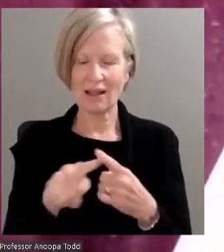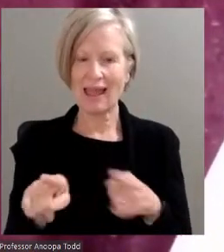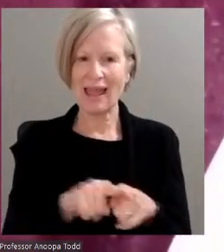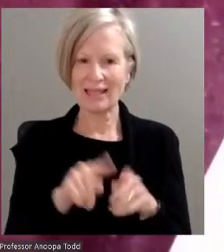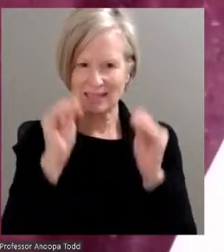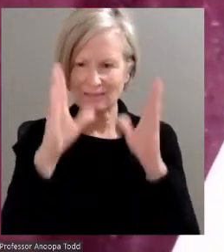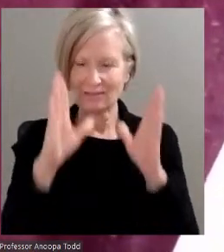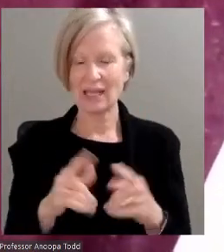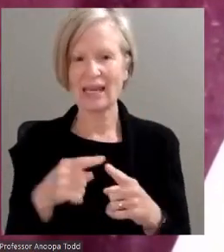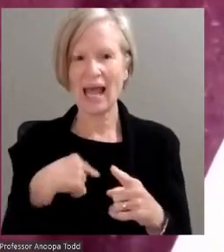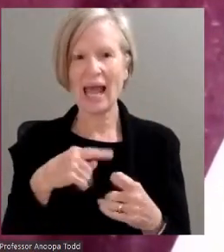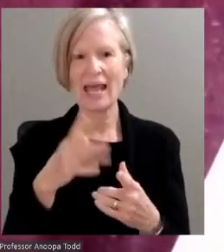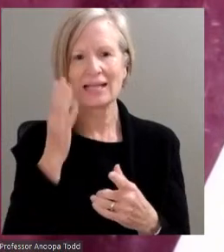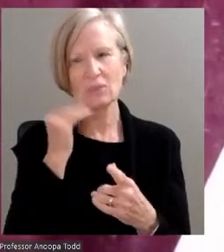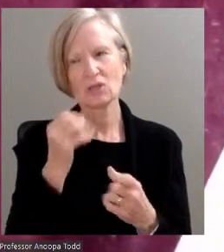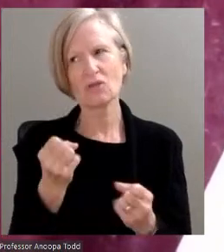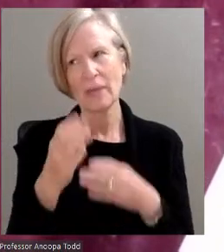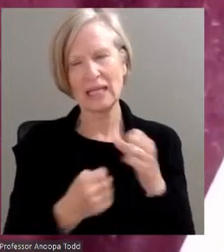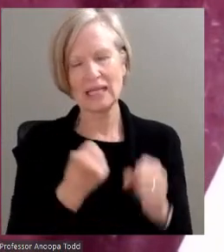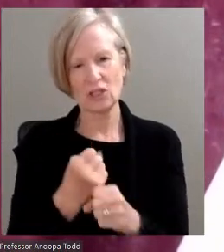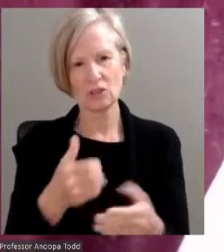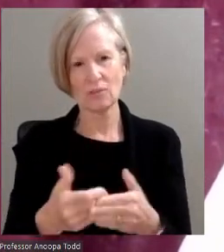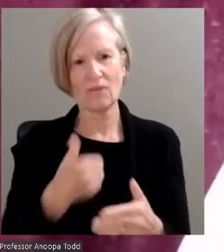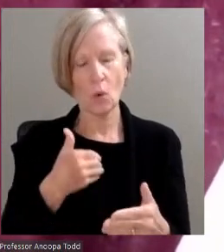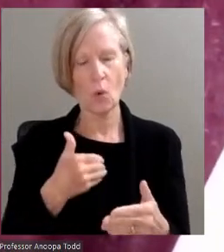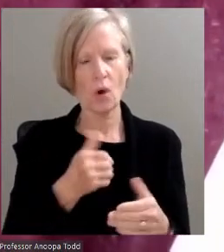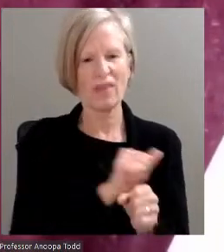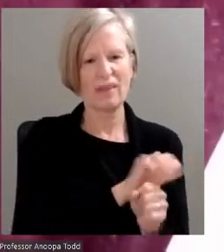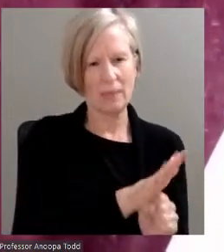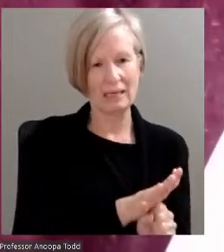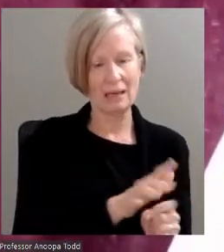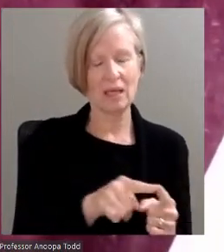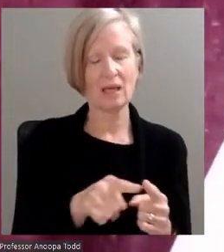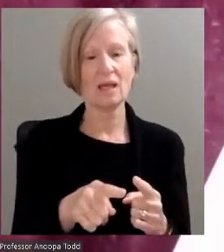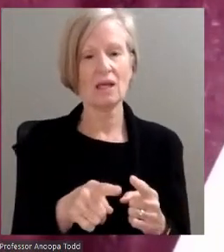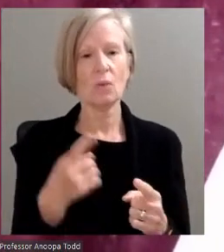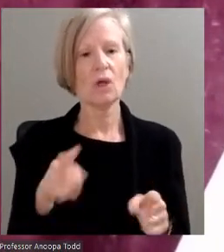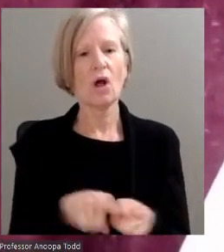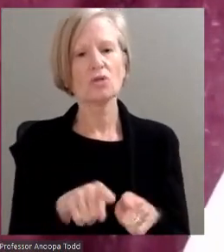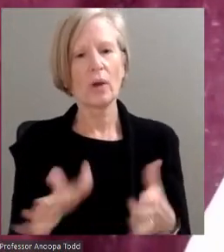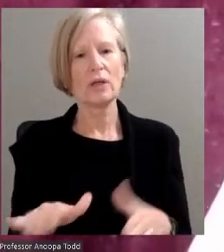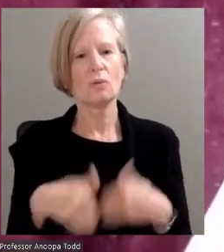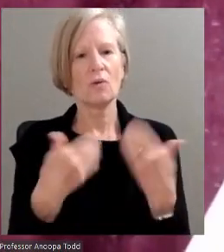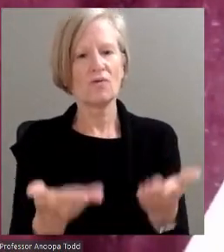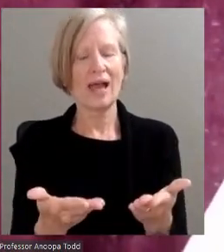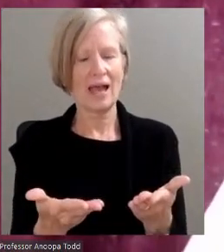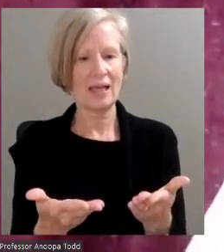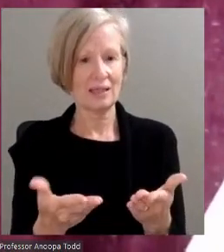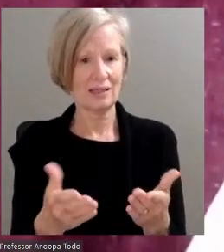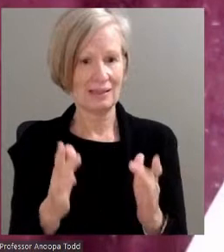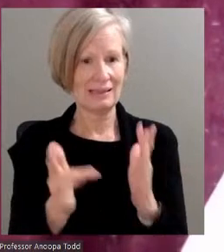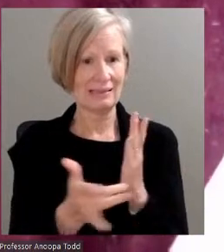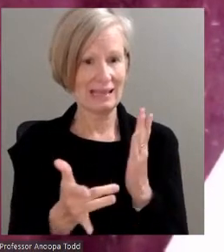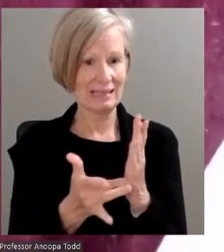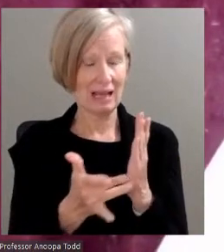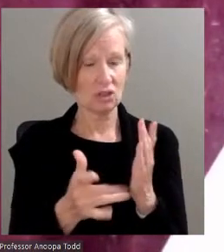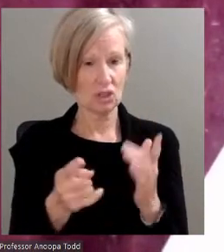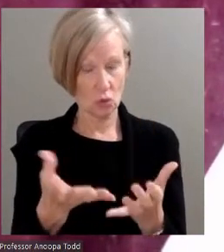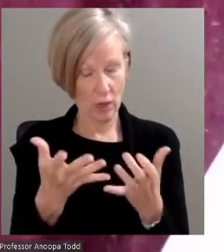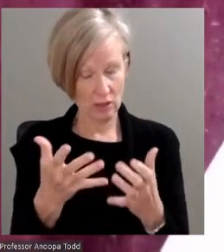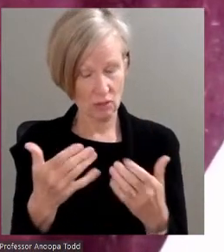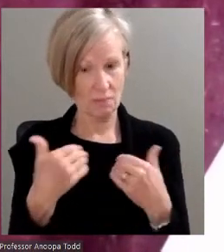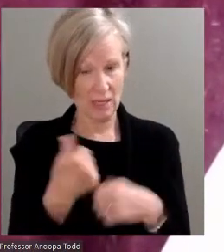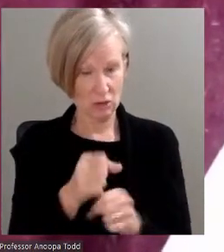for many years before the pandemic made it necessary. We also want to provide ongoing technology training for students and staff. You want to have